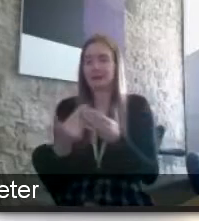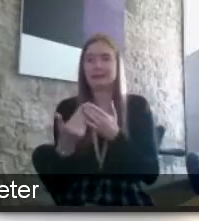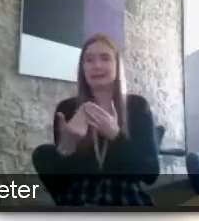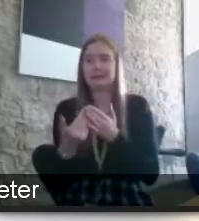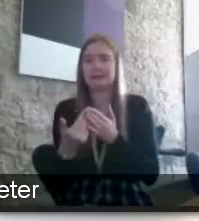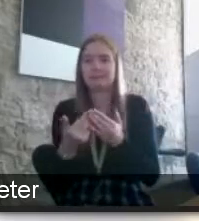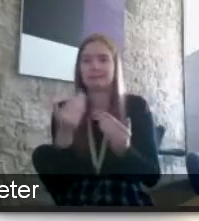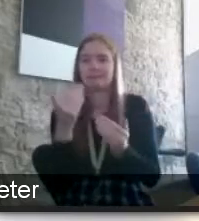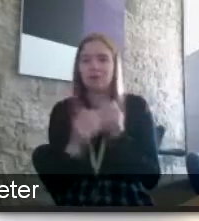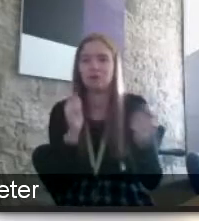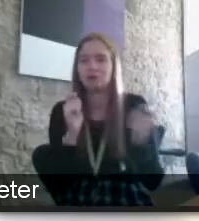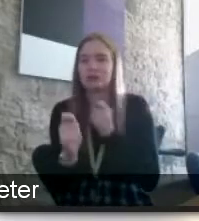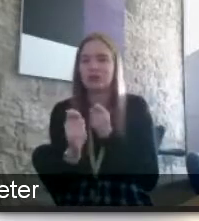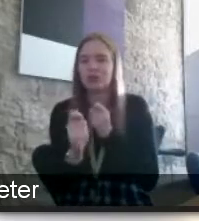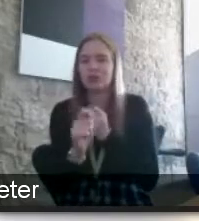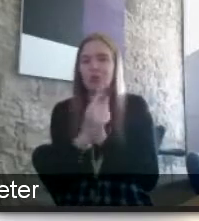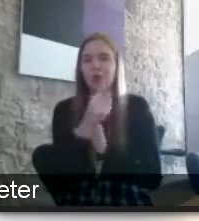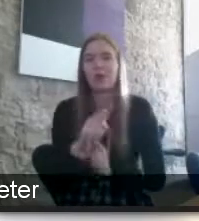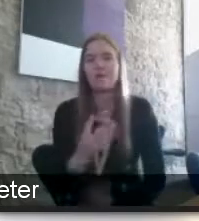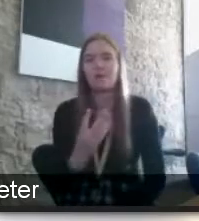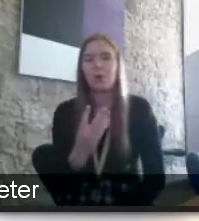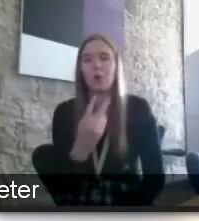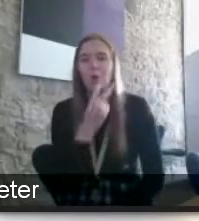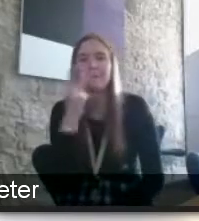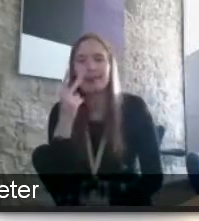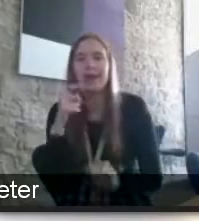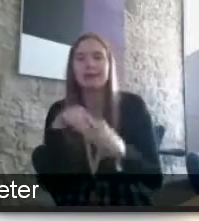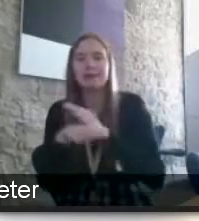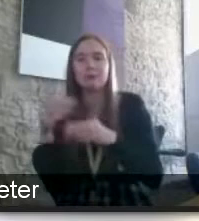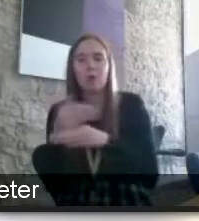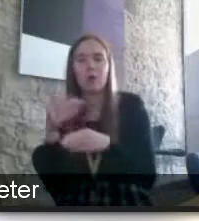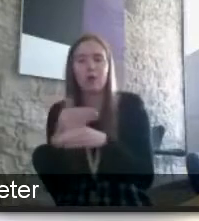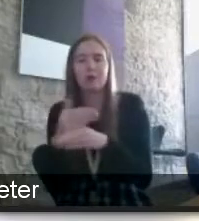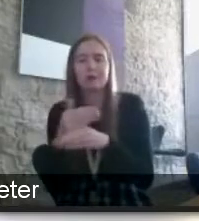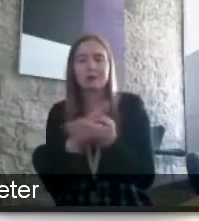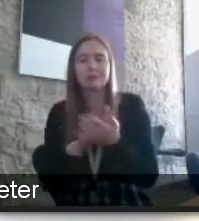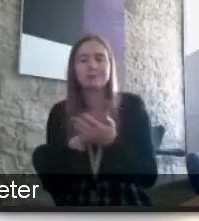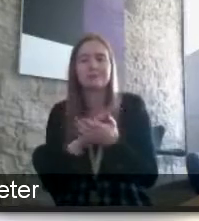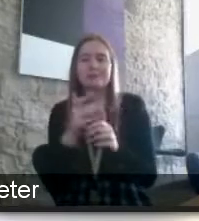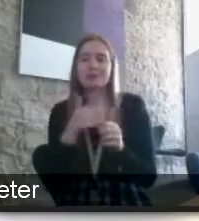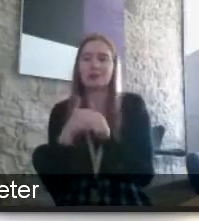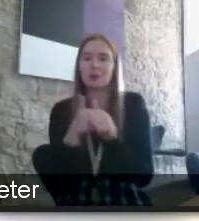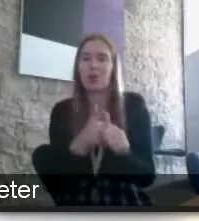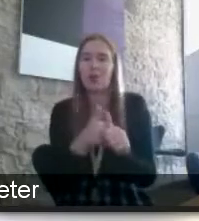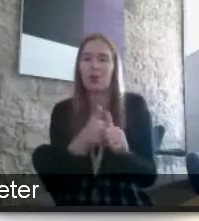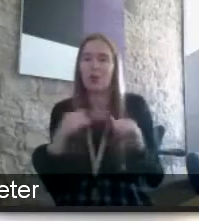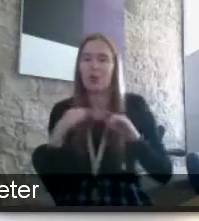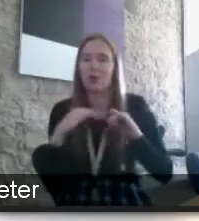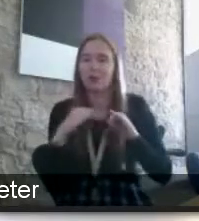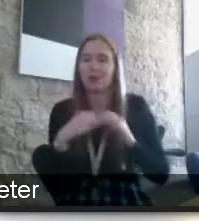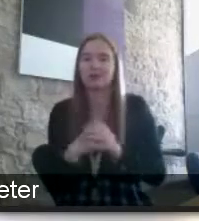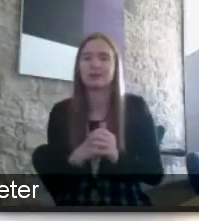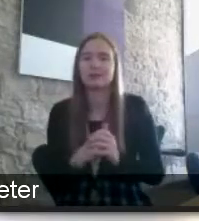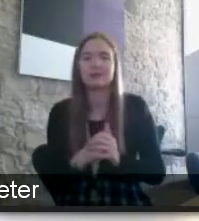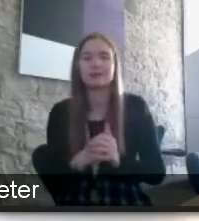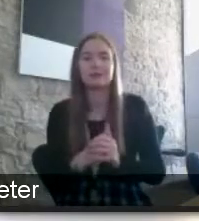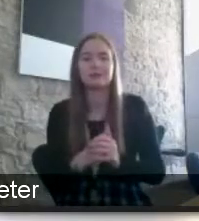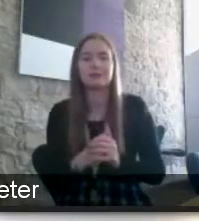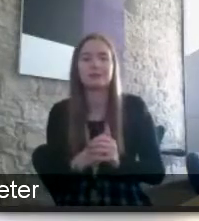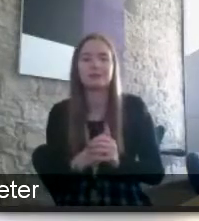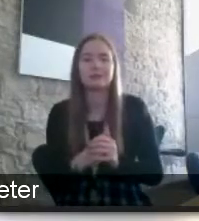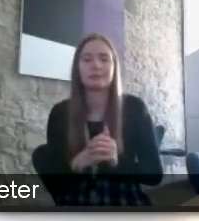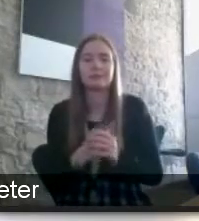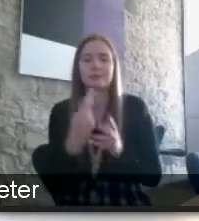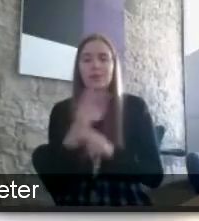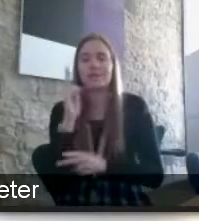partially sighted people in work i then i be visibly a better employer also supports employers we're talking obviously somebody obviously with a deaf